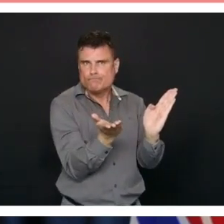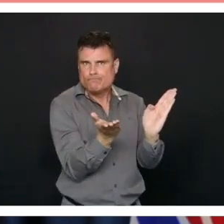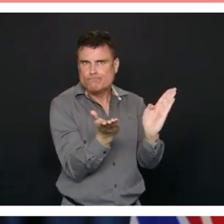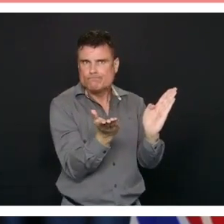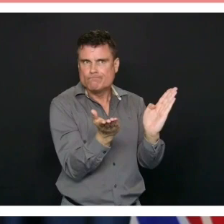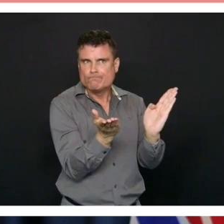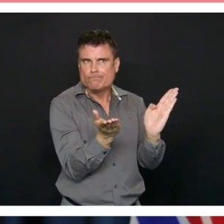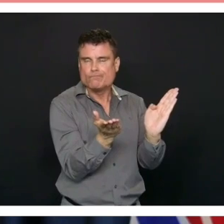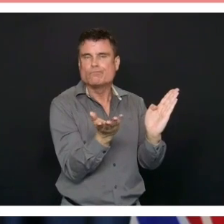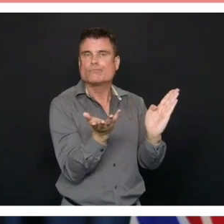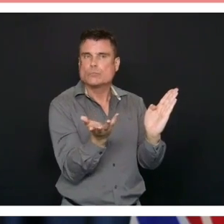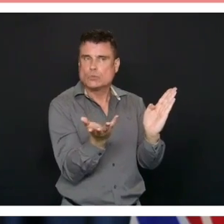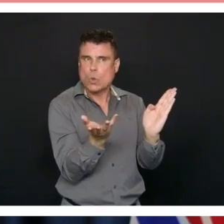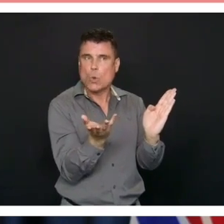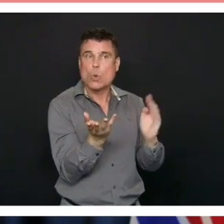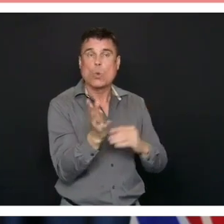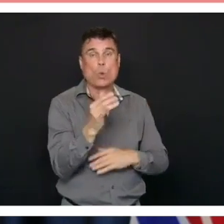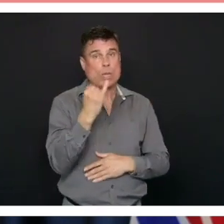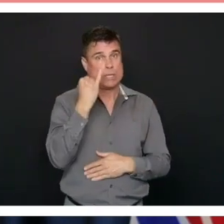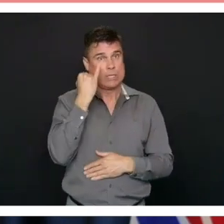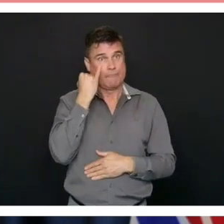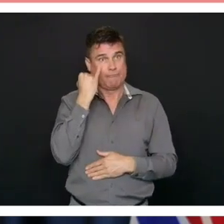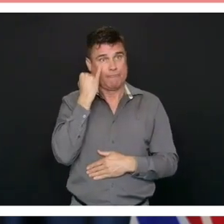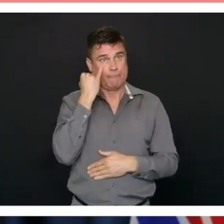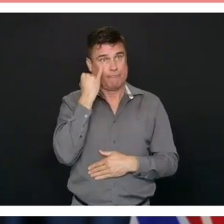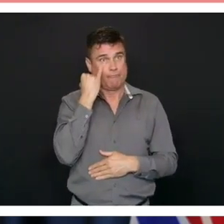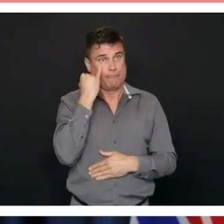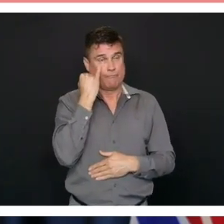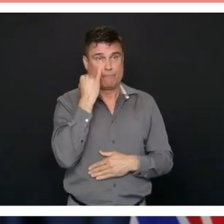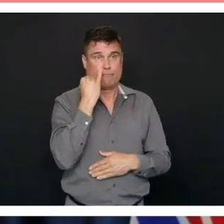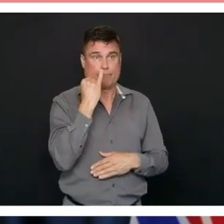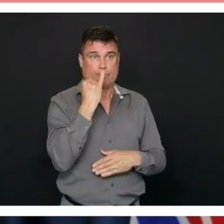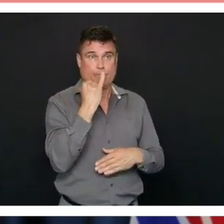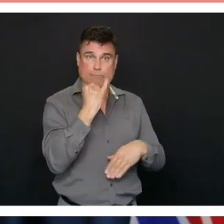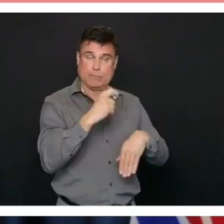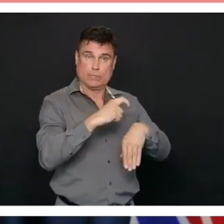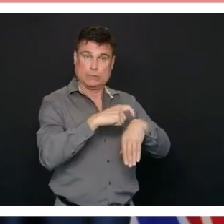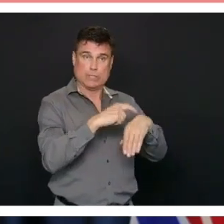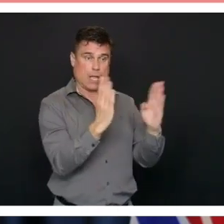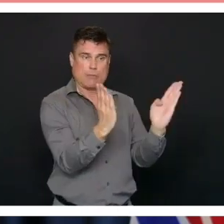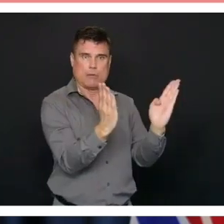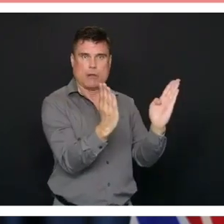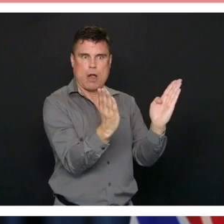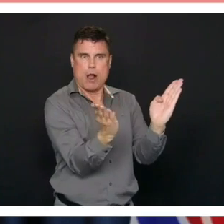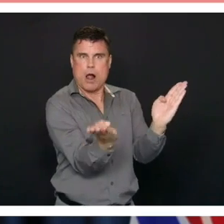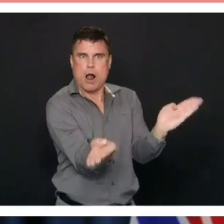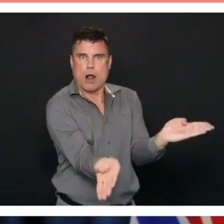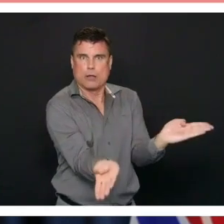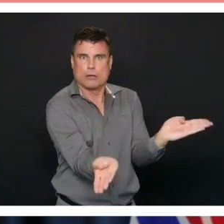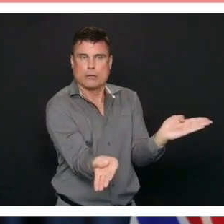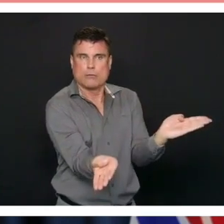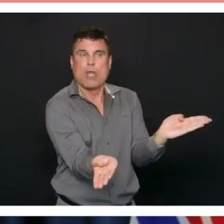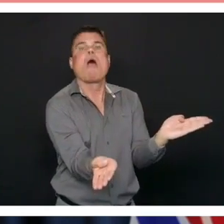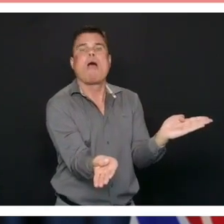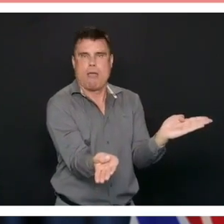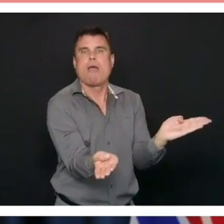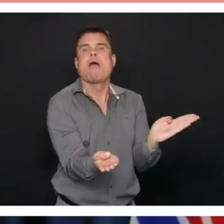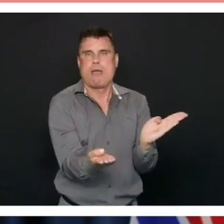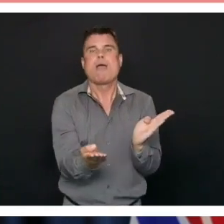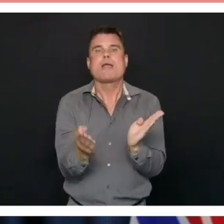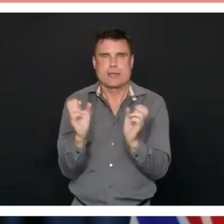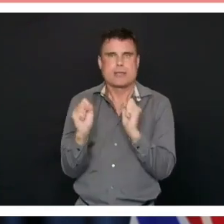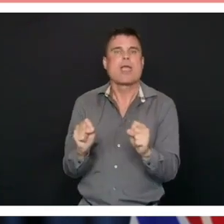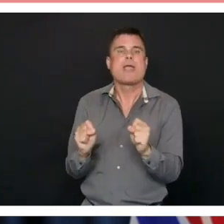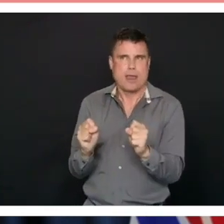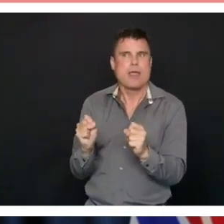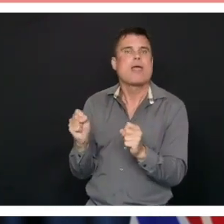room time, of the work of the system to prepare people for surgery, so that the outcomes are good. It's going to require significant investment in post-operative